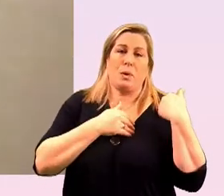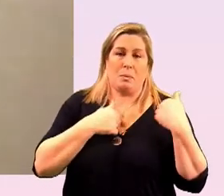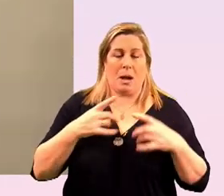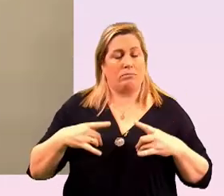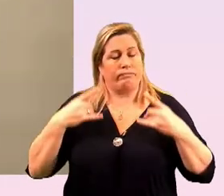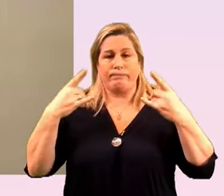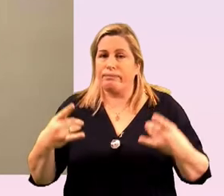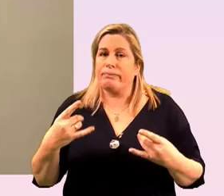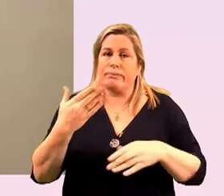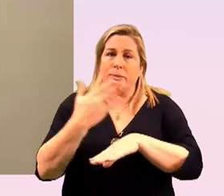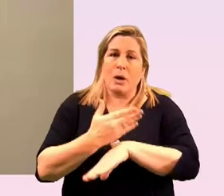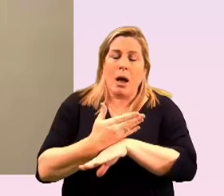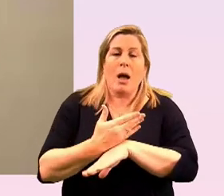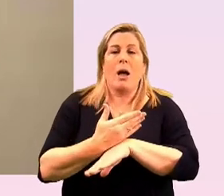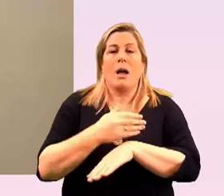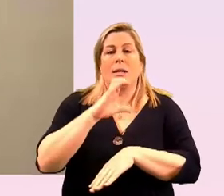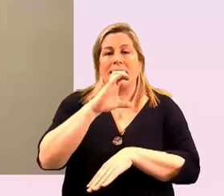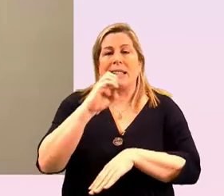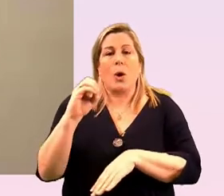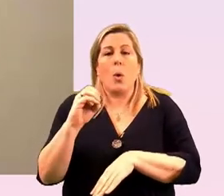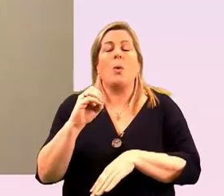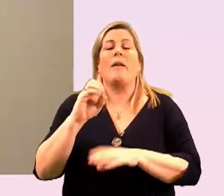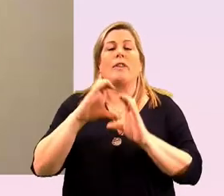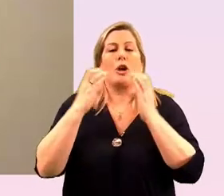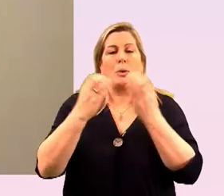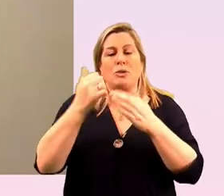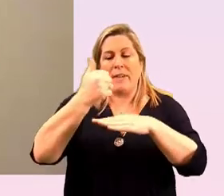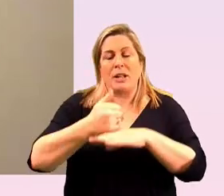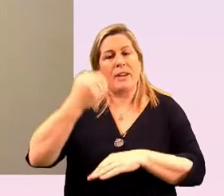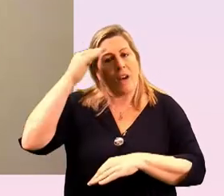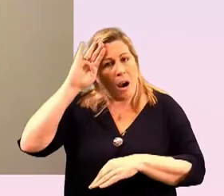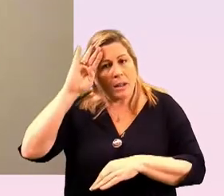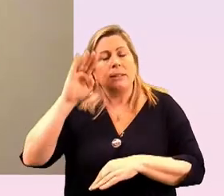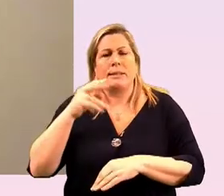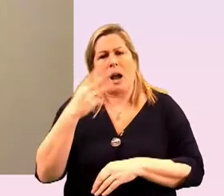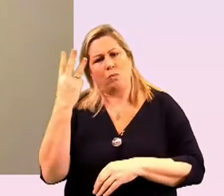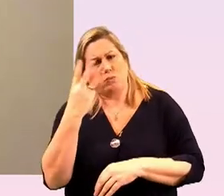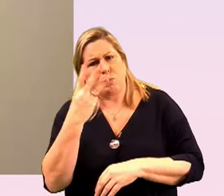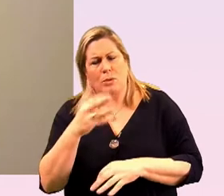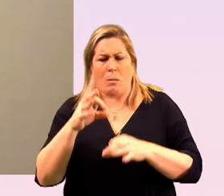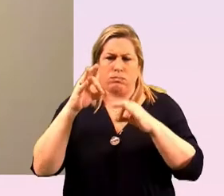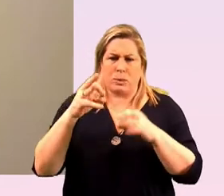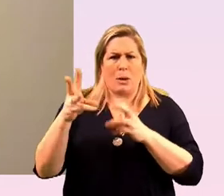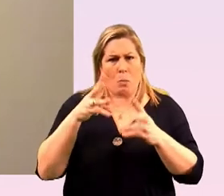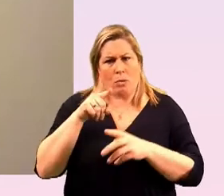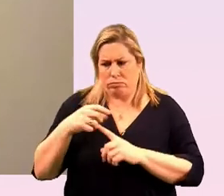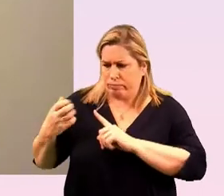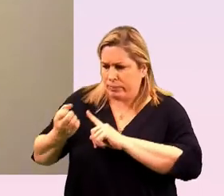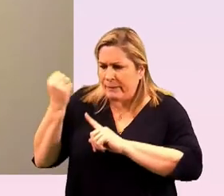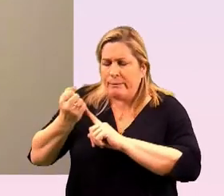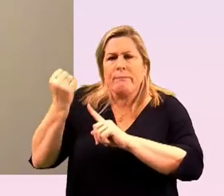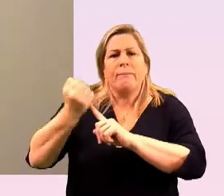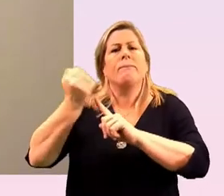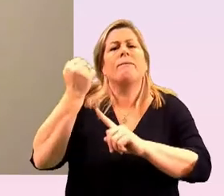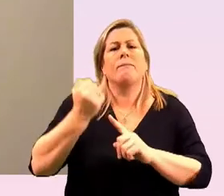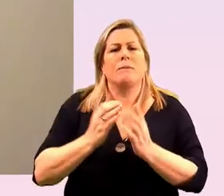having uh which is the ceo of community foundation for ireland and having watched the brilliant work it's done over the years uh coming